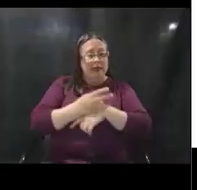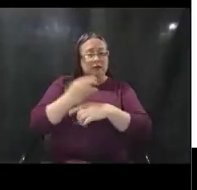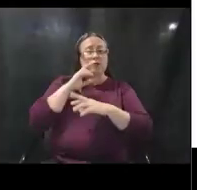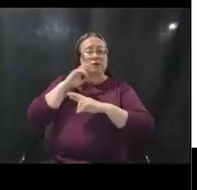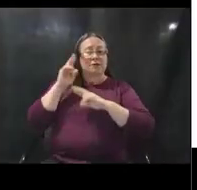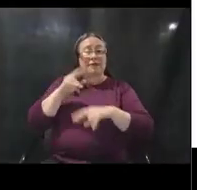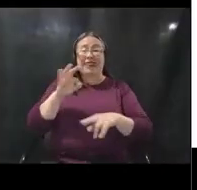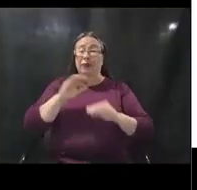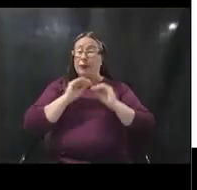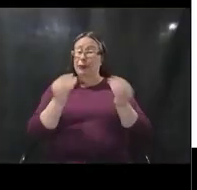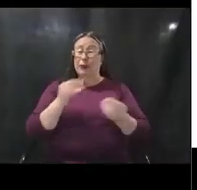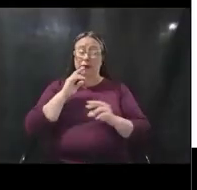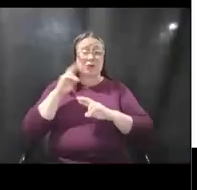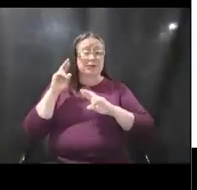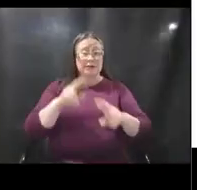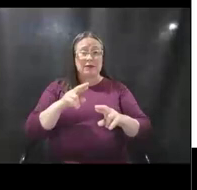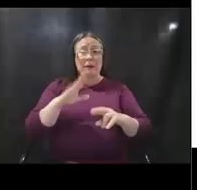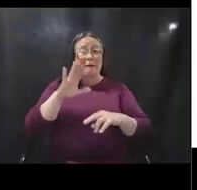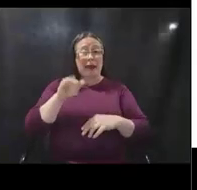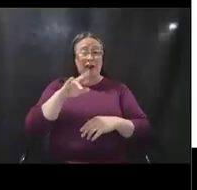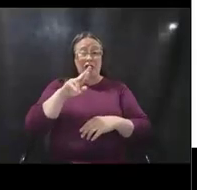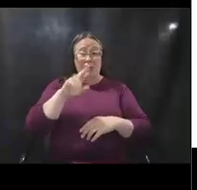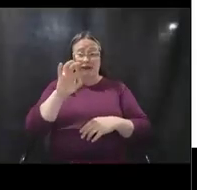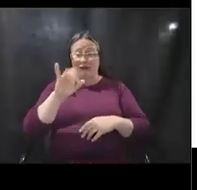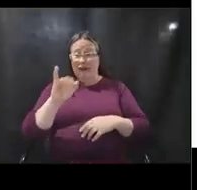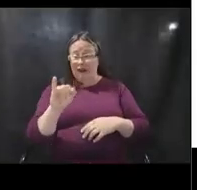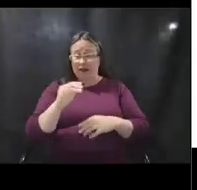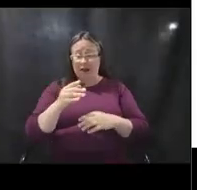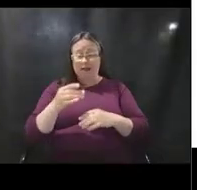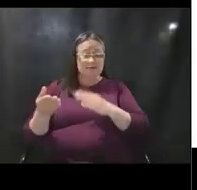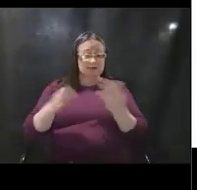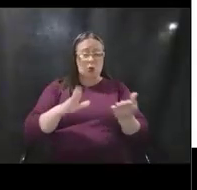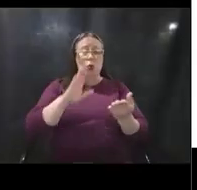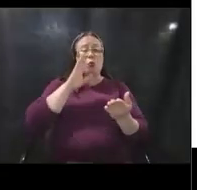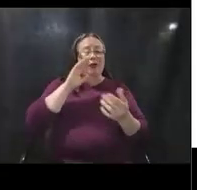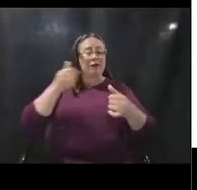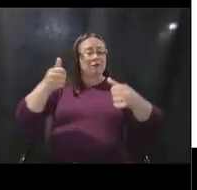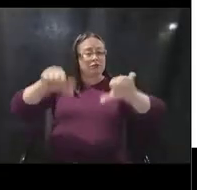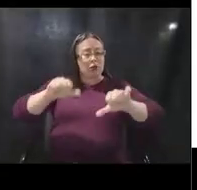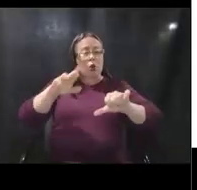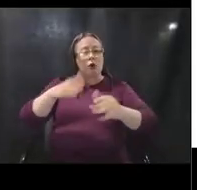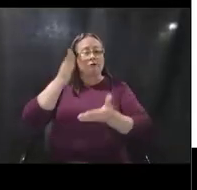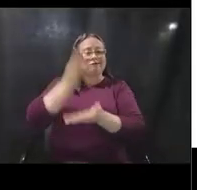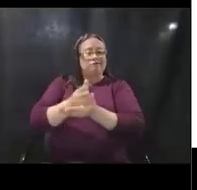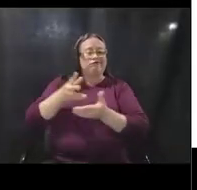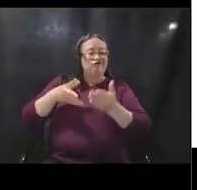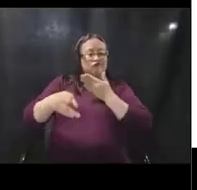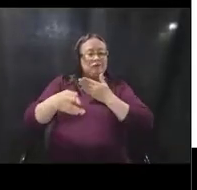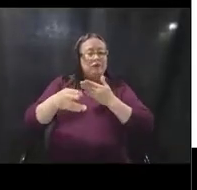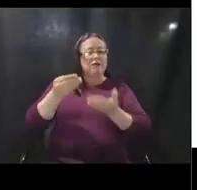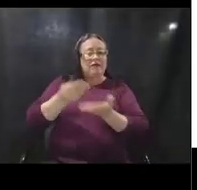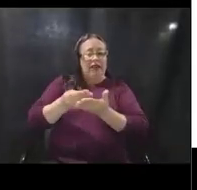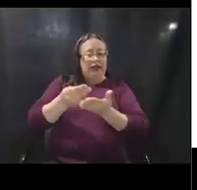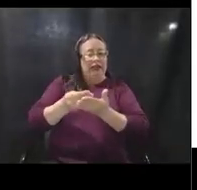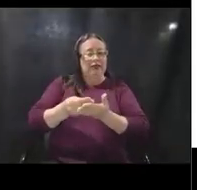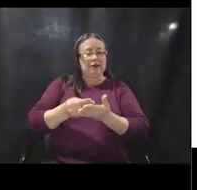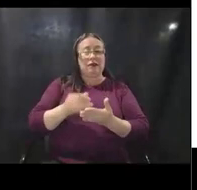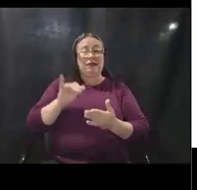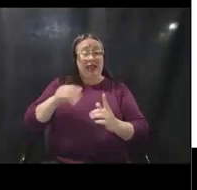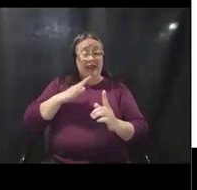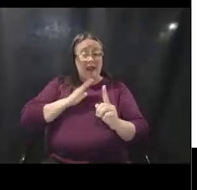don't receive a response by the RFI deadline, we will deny or de-obligate funding. That is not our goal. That is